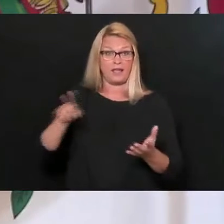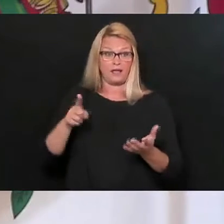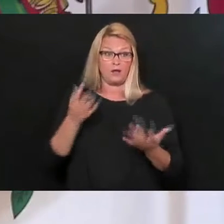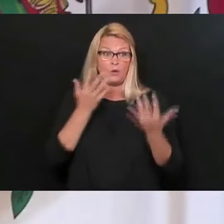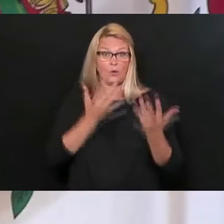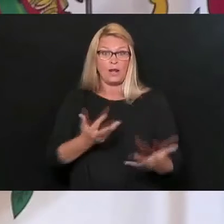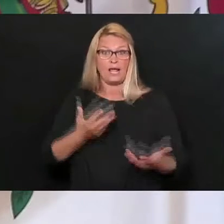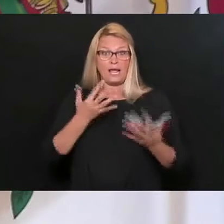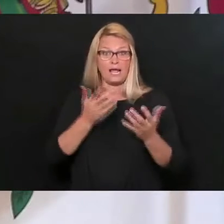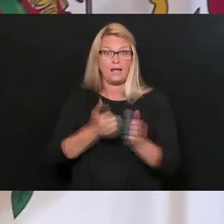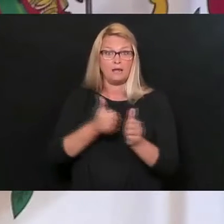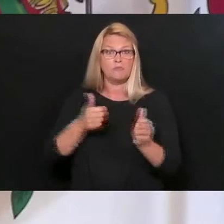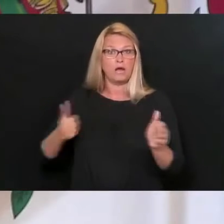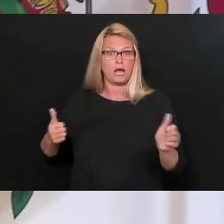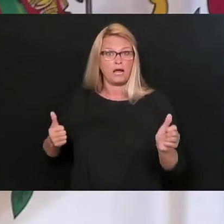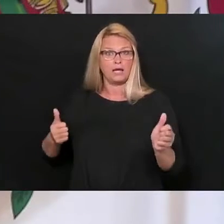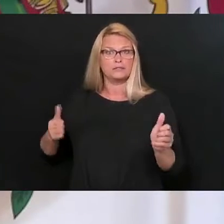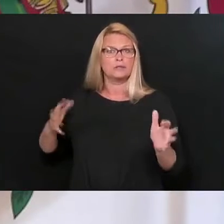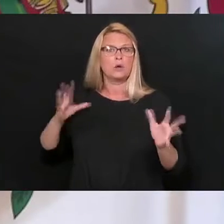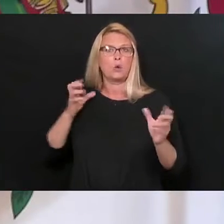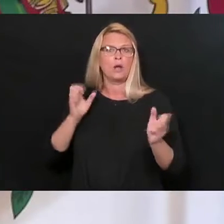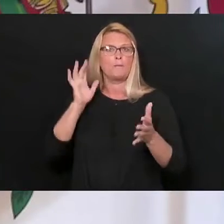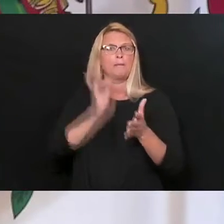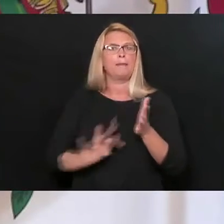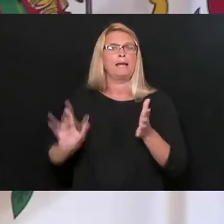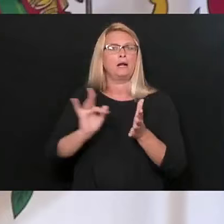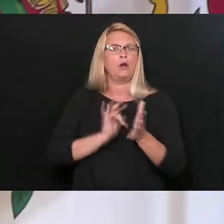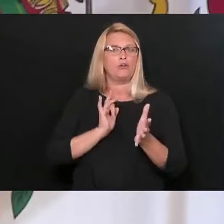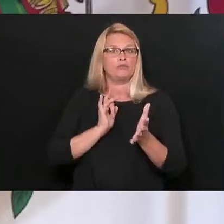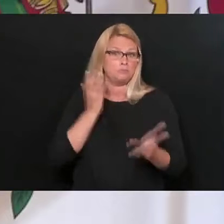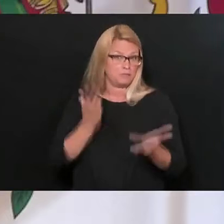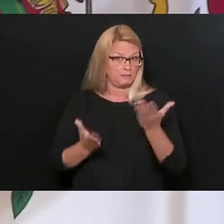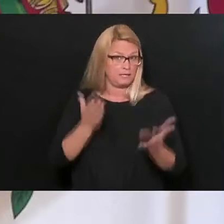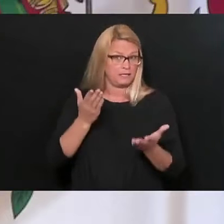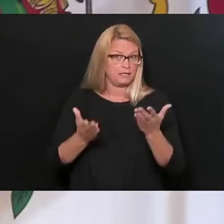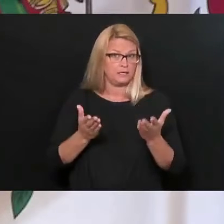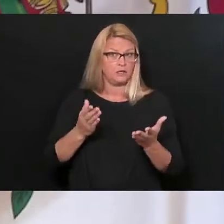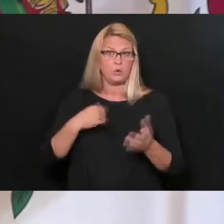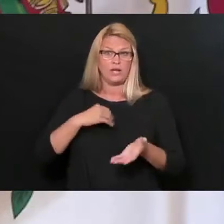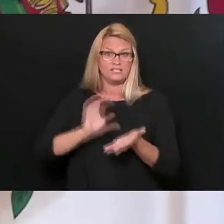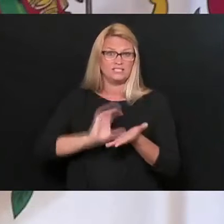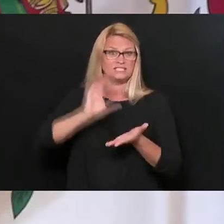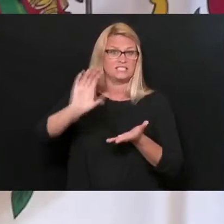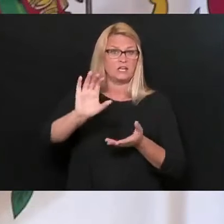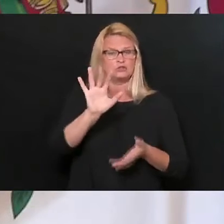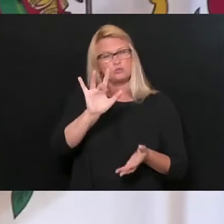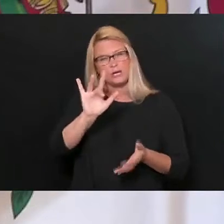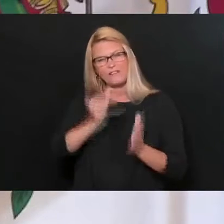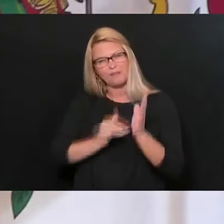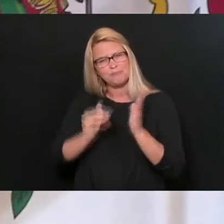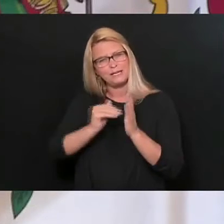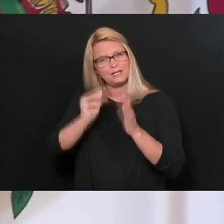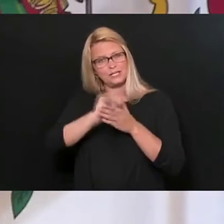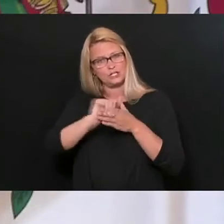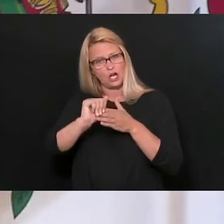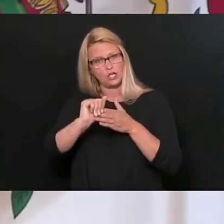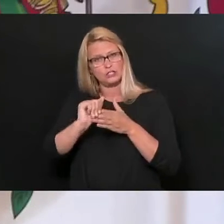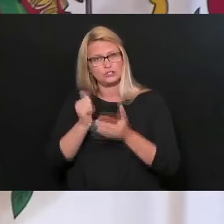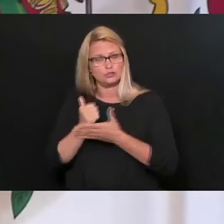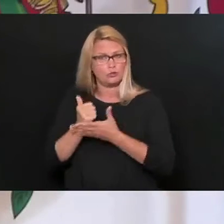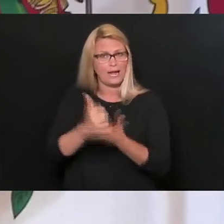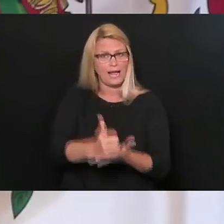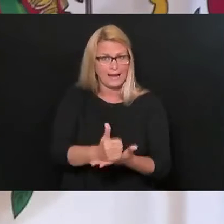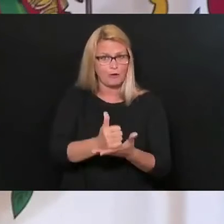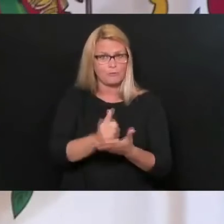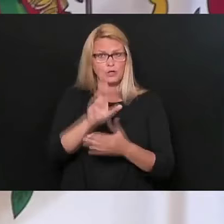terrible bill gets eradicated because we just allocated $25 million to take care of that. That will